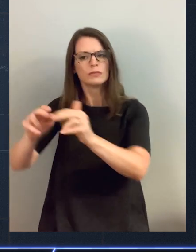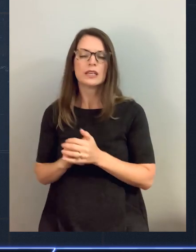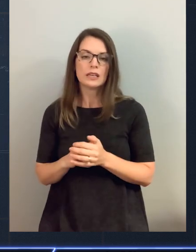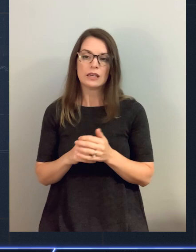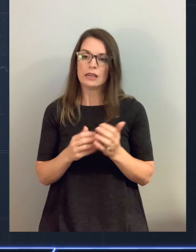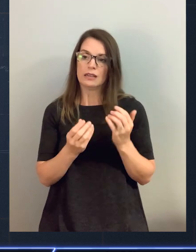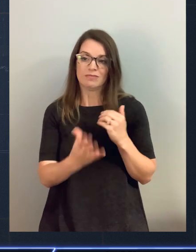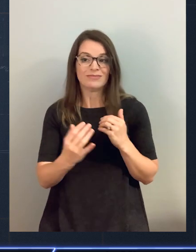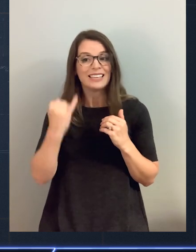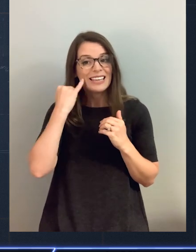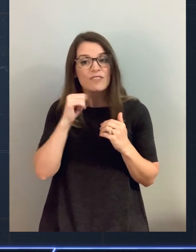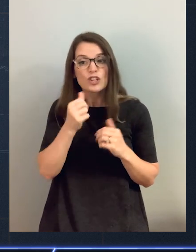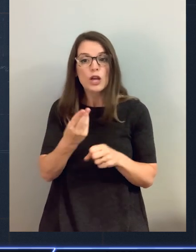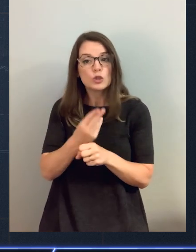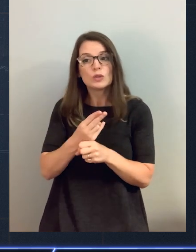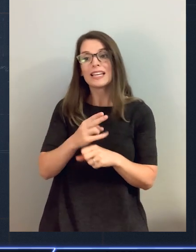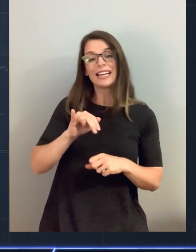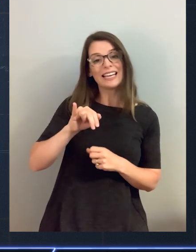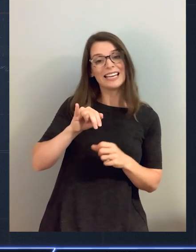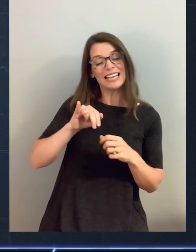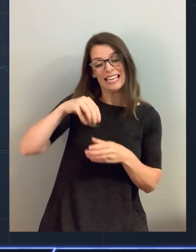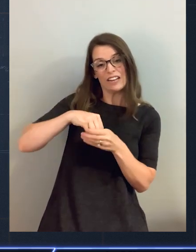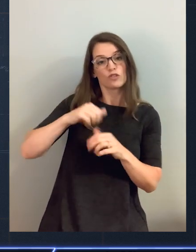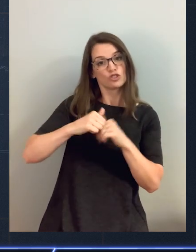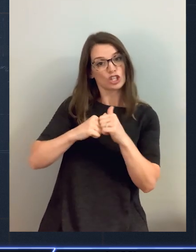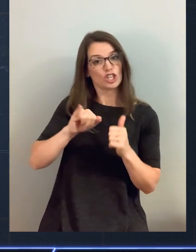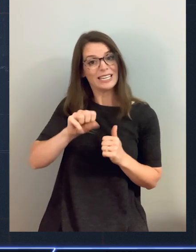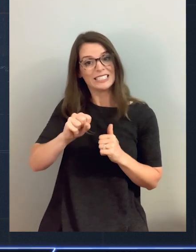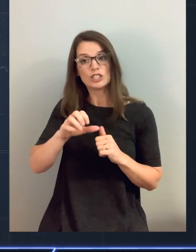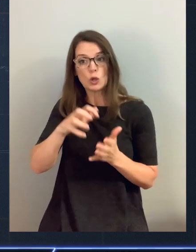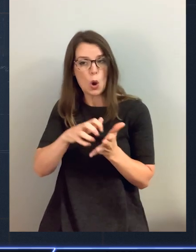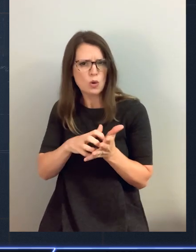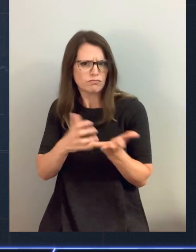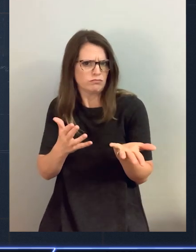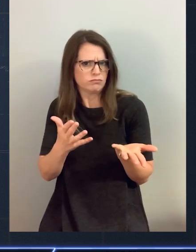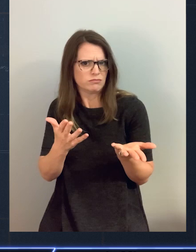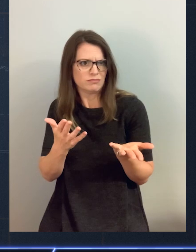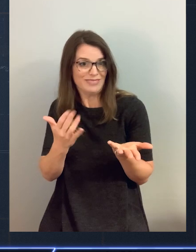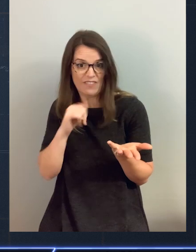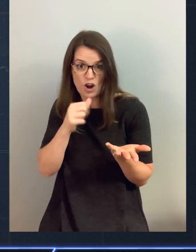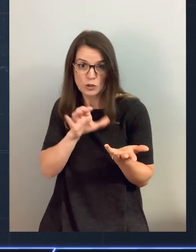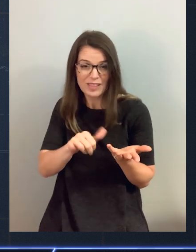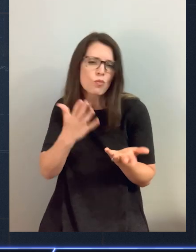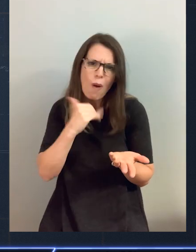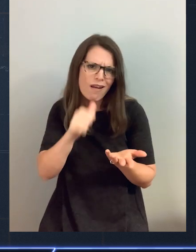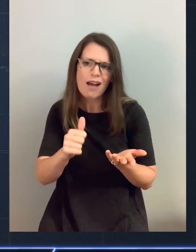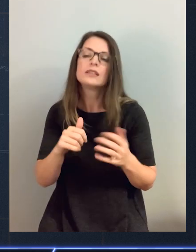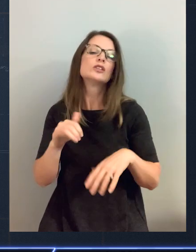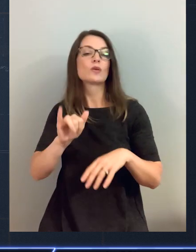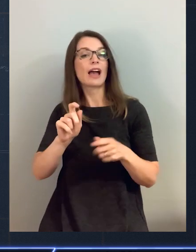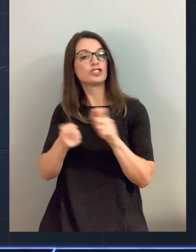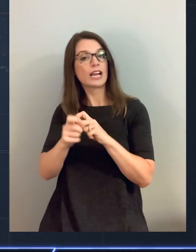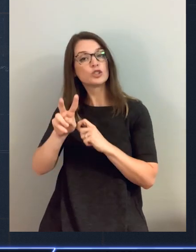using CloudFormation and practicing infrastructure as code, then why not? This changed the 2,000